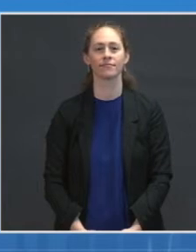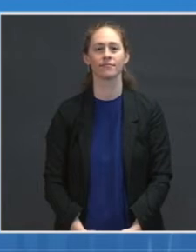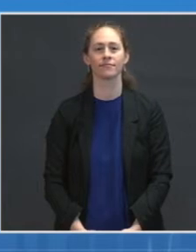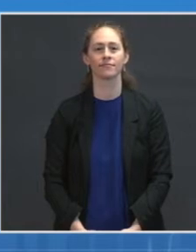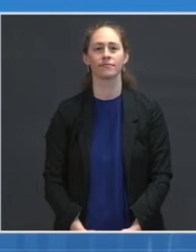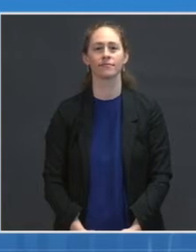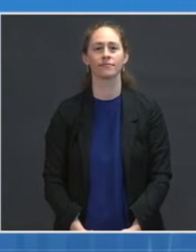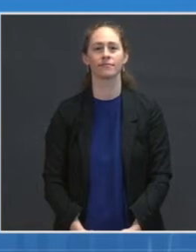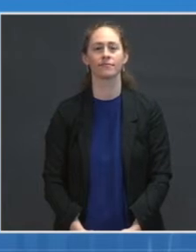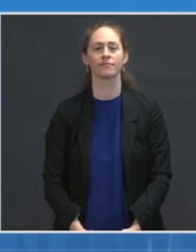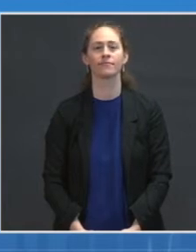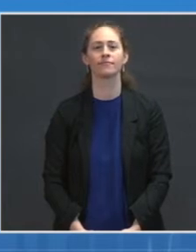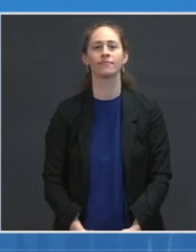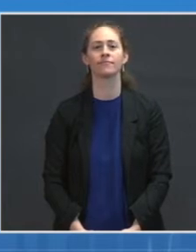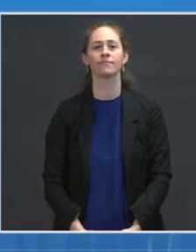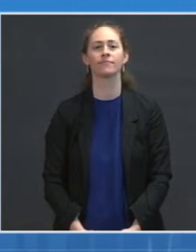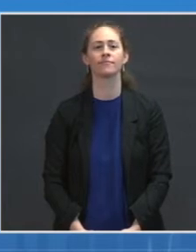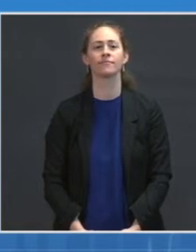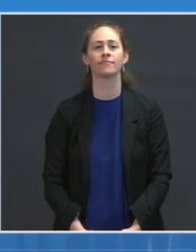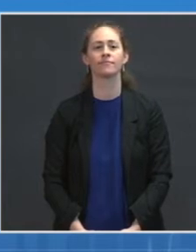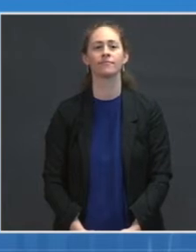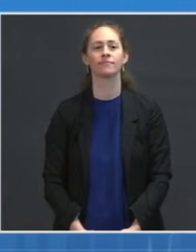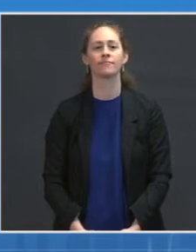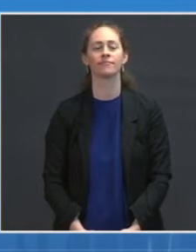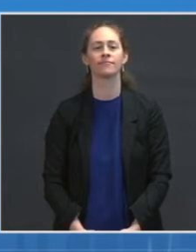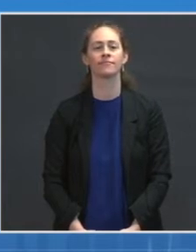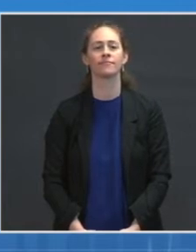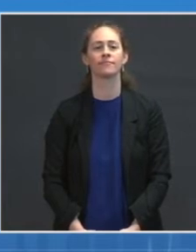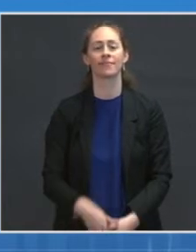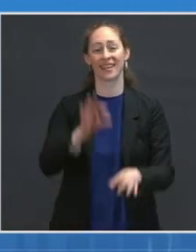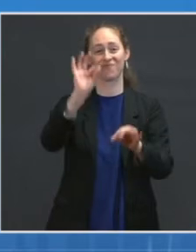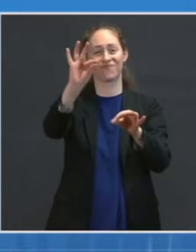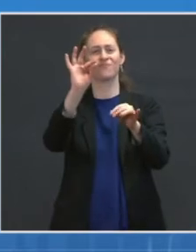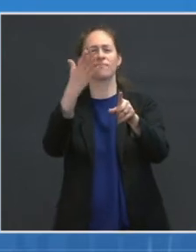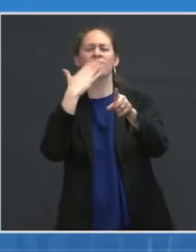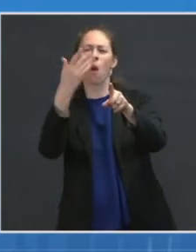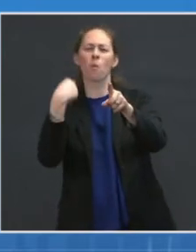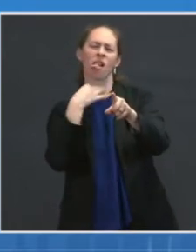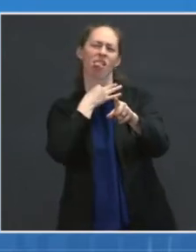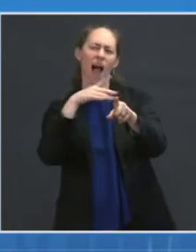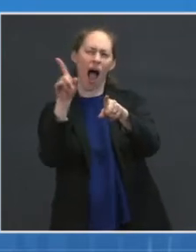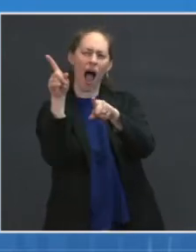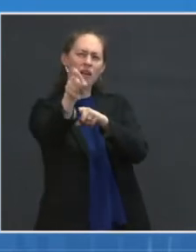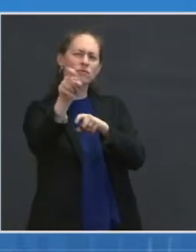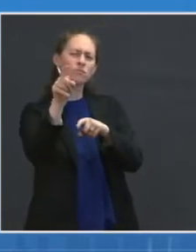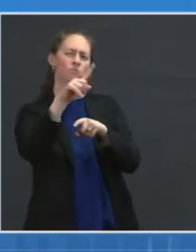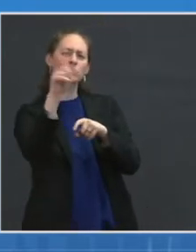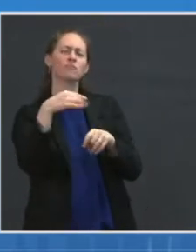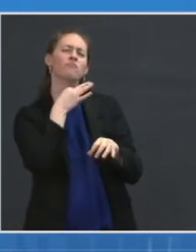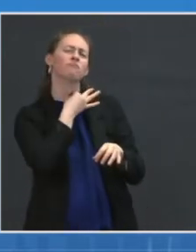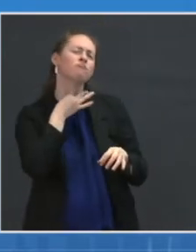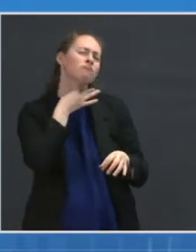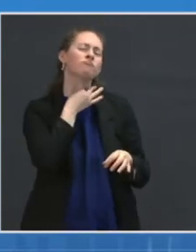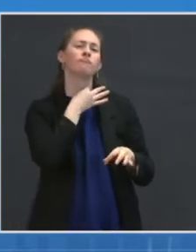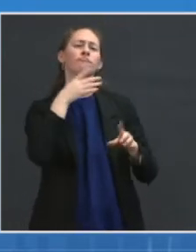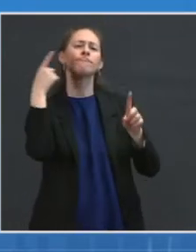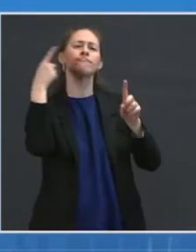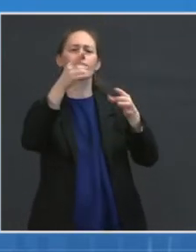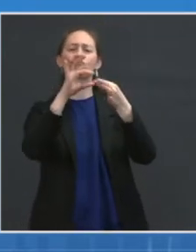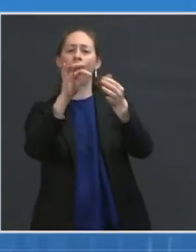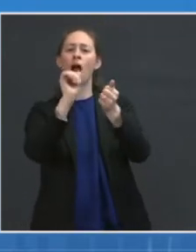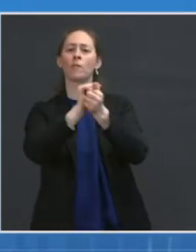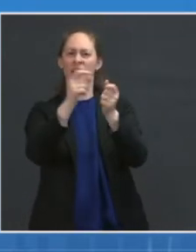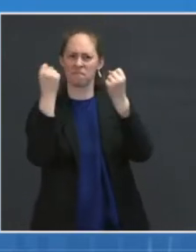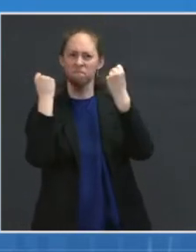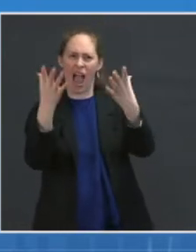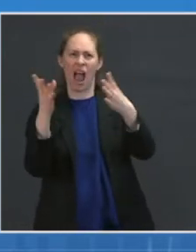Thanks for taking the question. I have a question about the federal mass vaccination sites and how you're